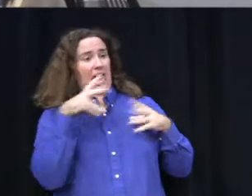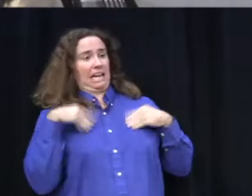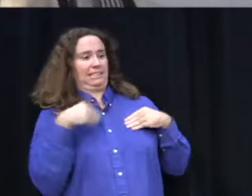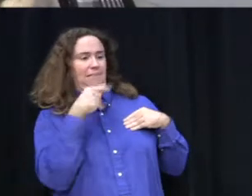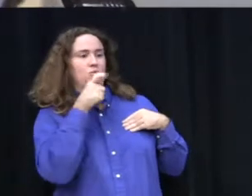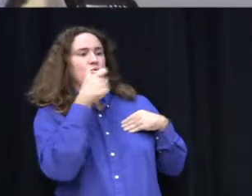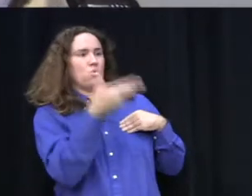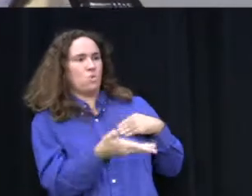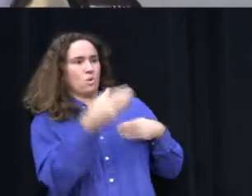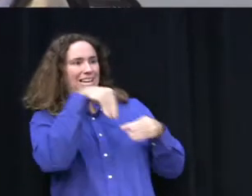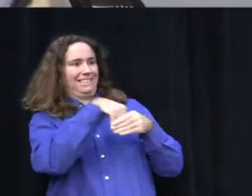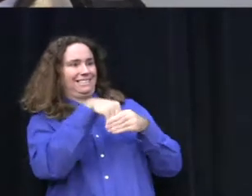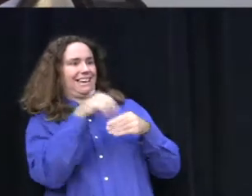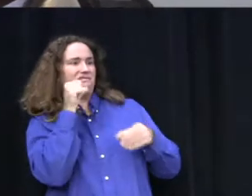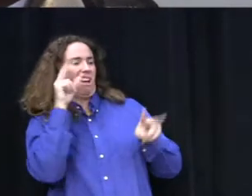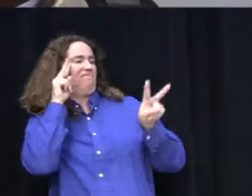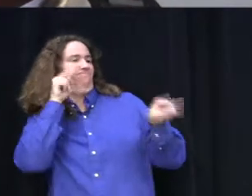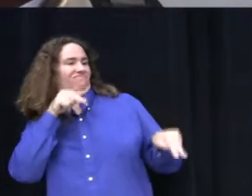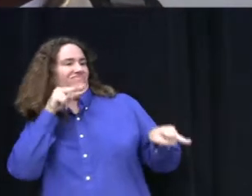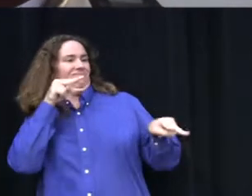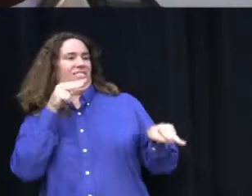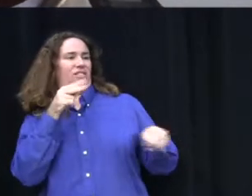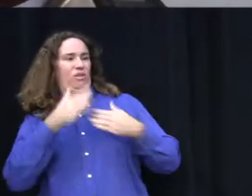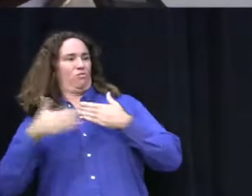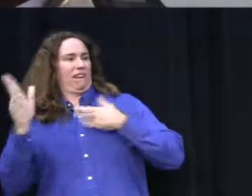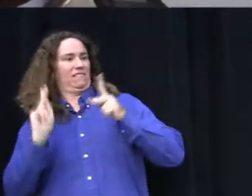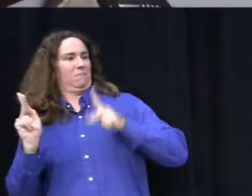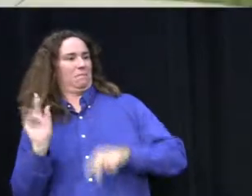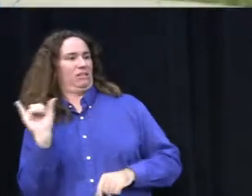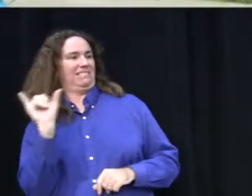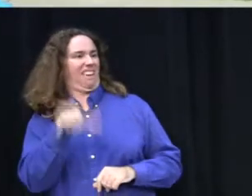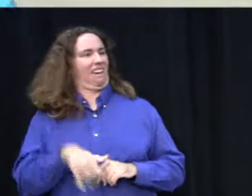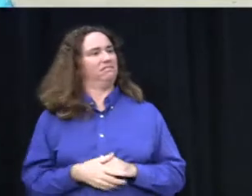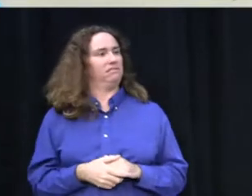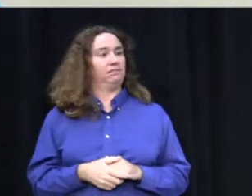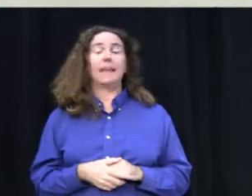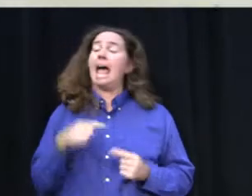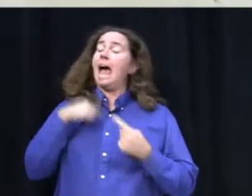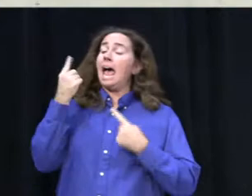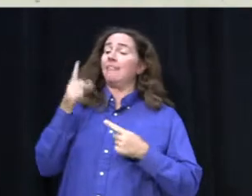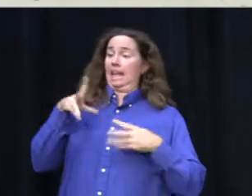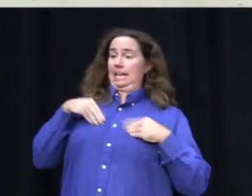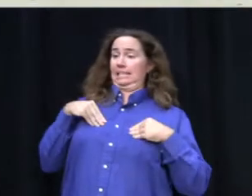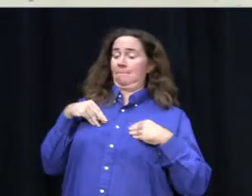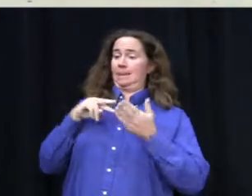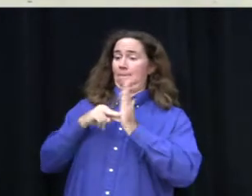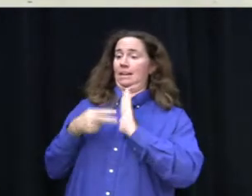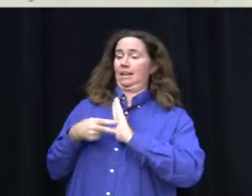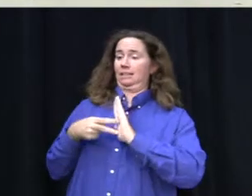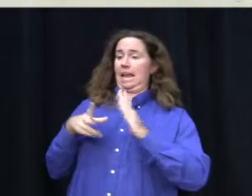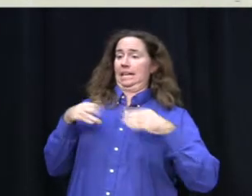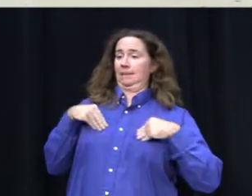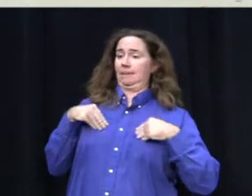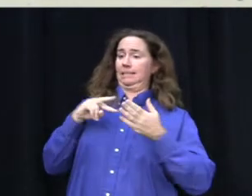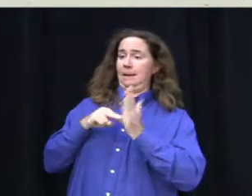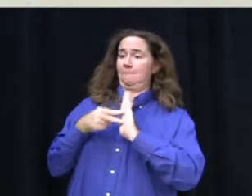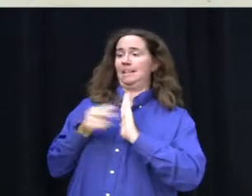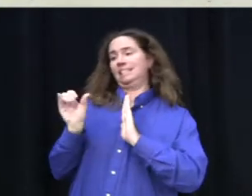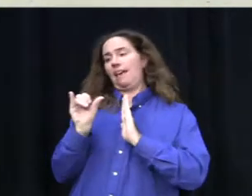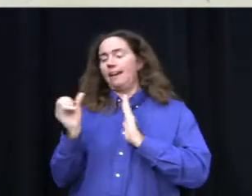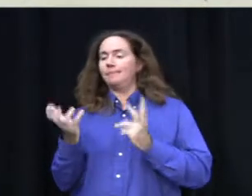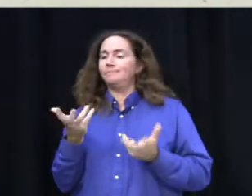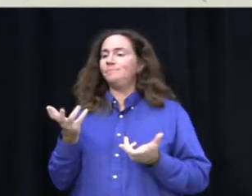for who they are and not judging them like the rest of society do. I think acceptance means to like